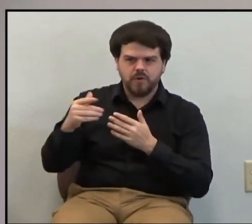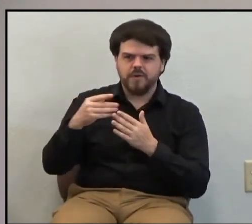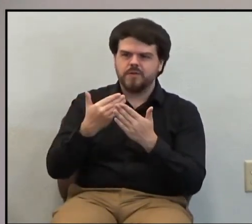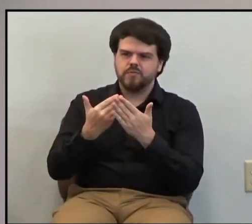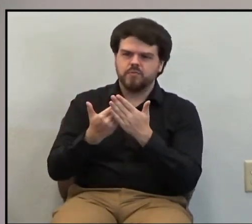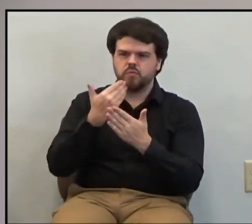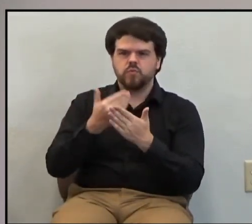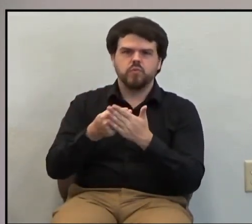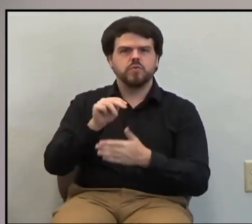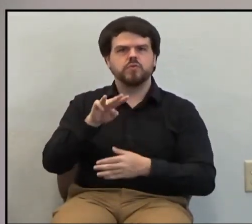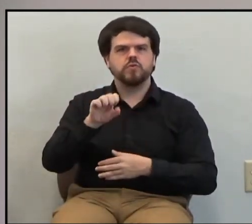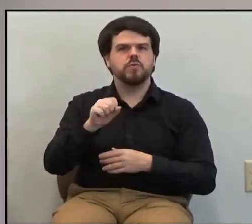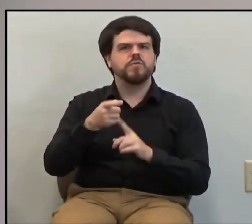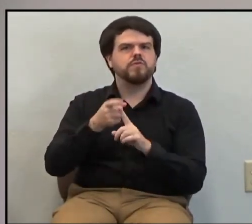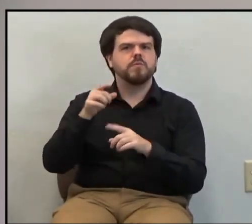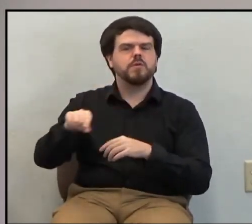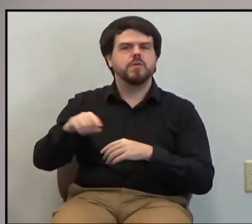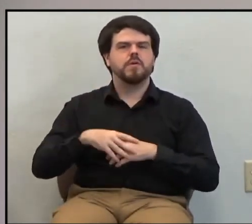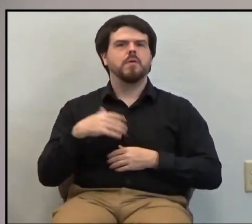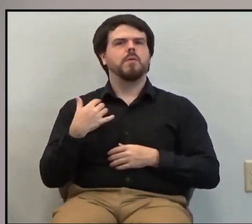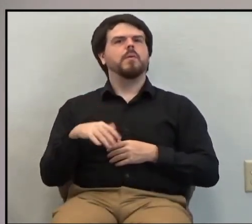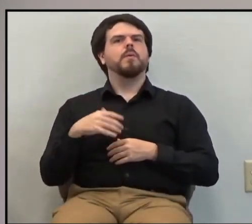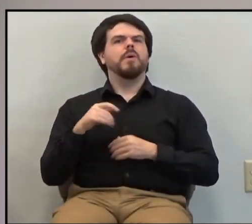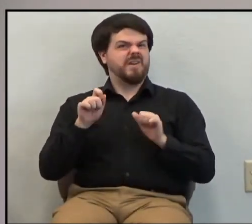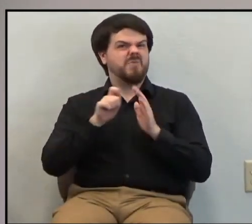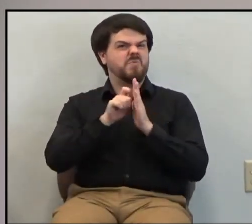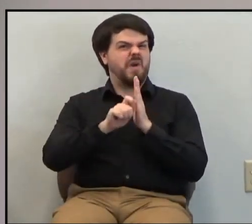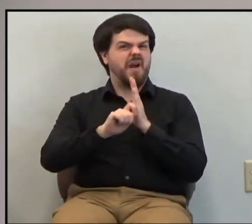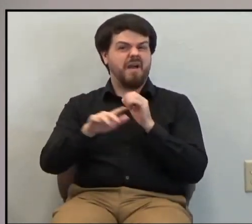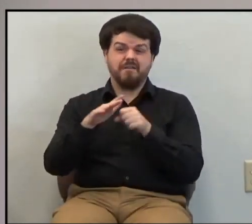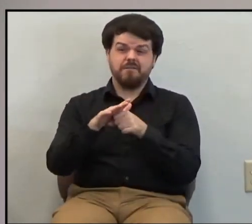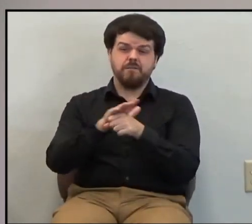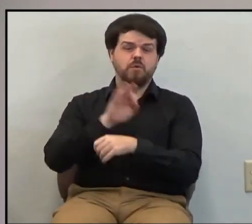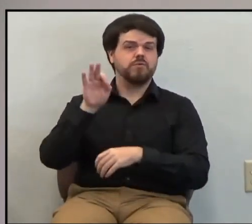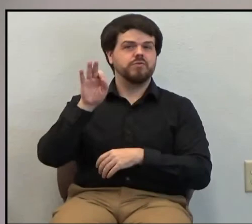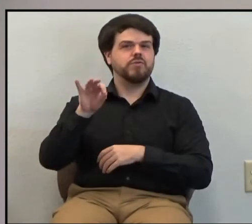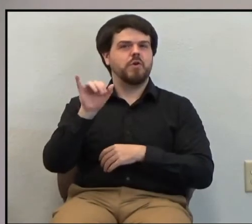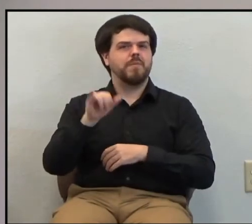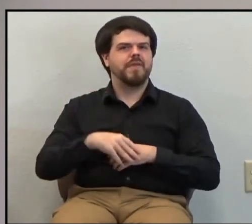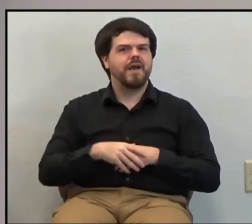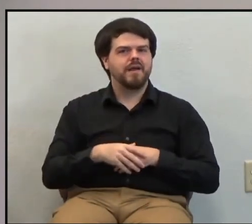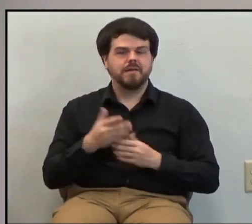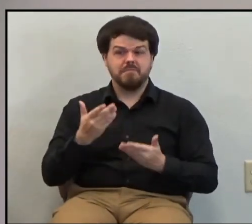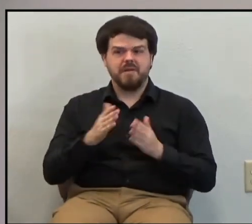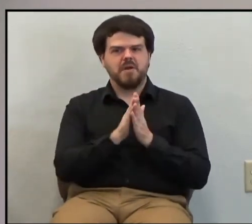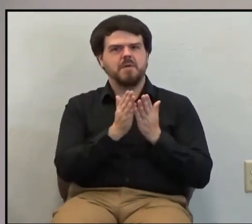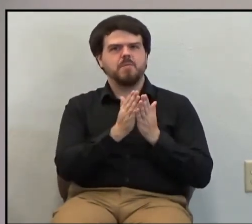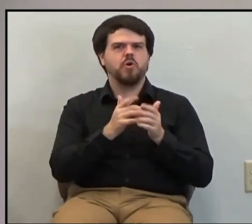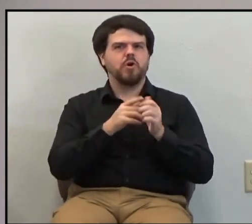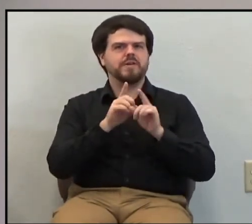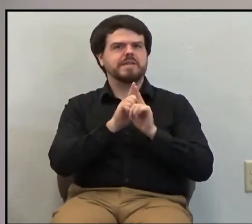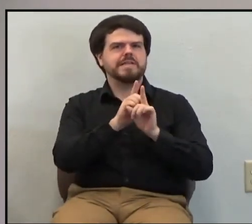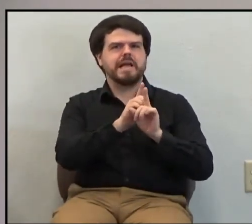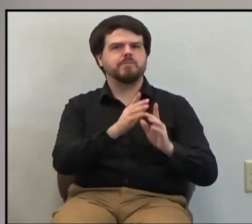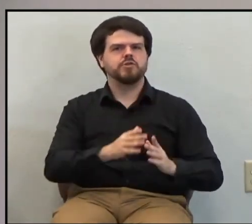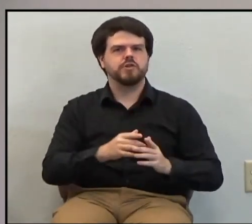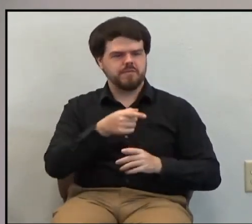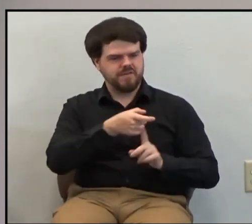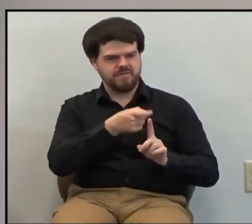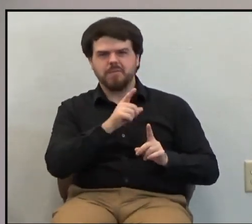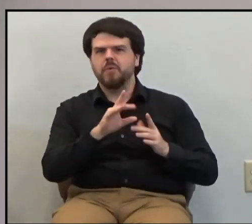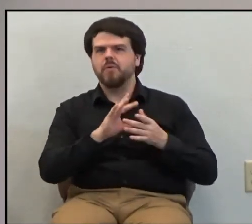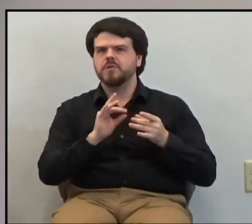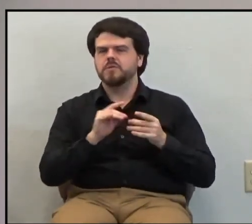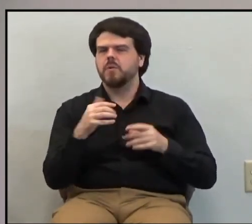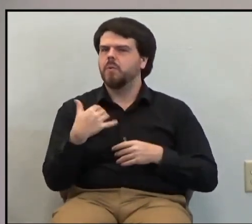Now there, you could write a whole sermon about that. You could write a book on discipleship, I suppose, from that verse or those